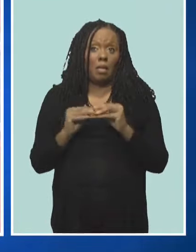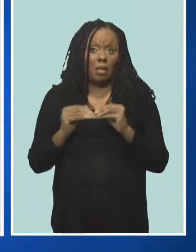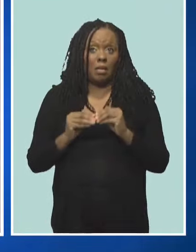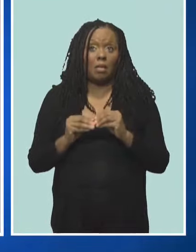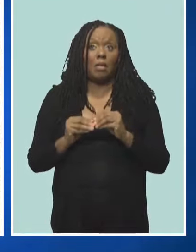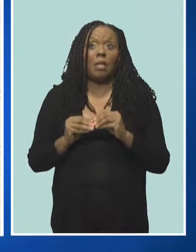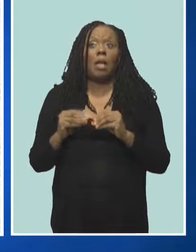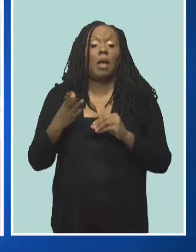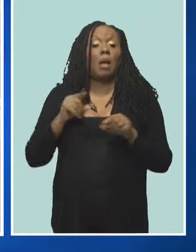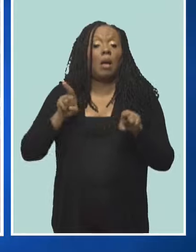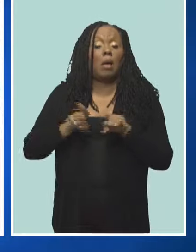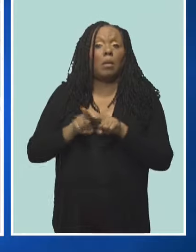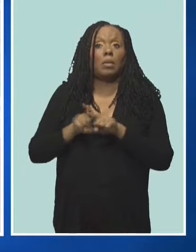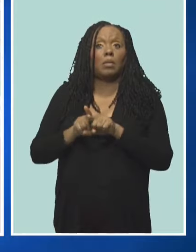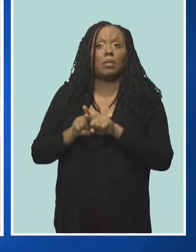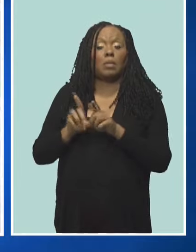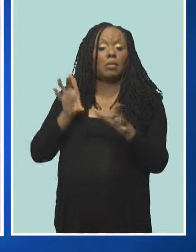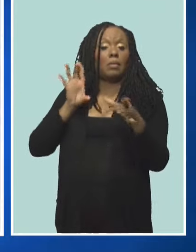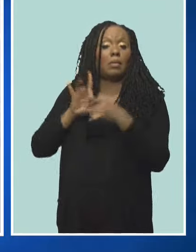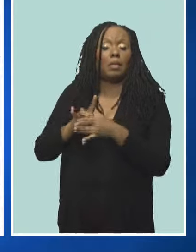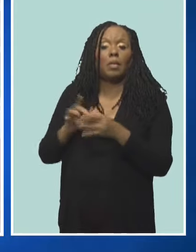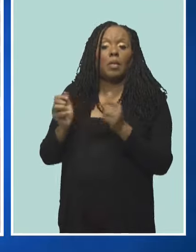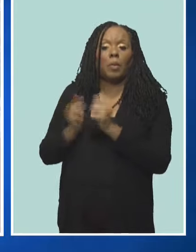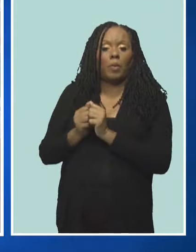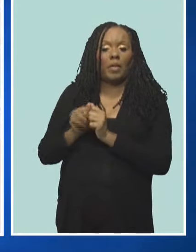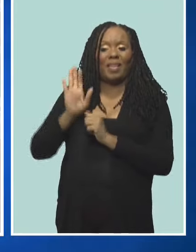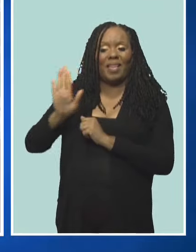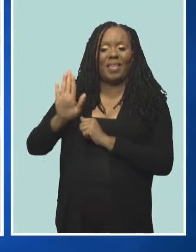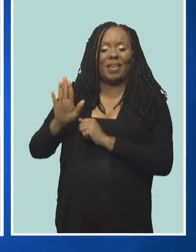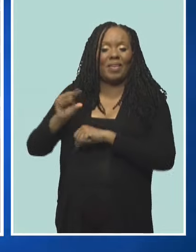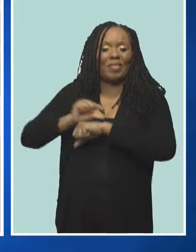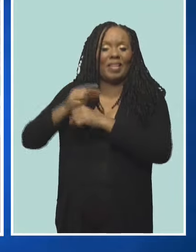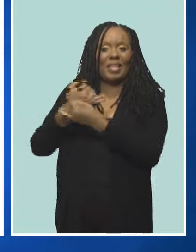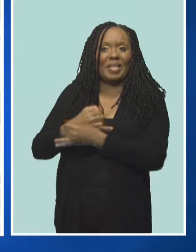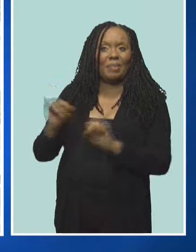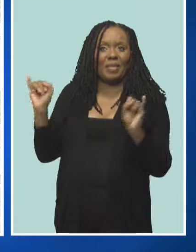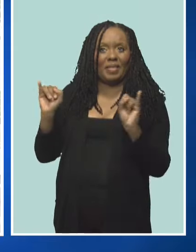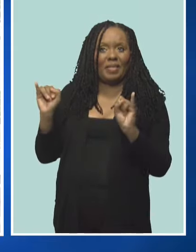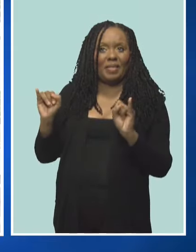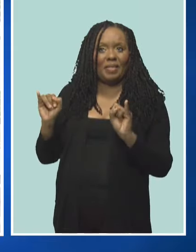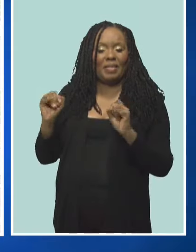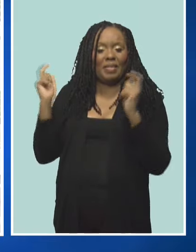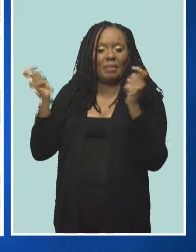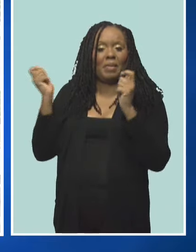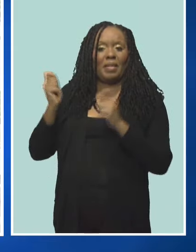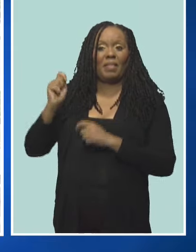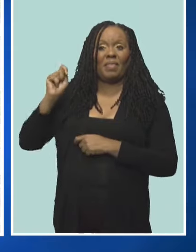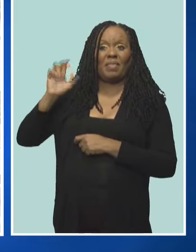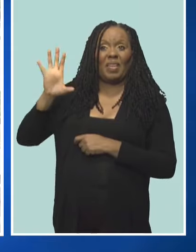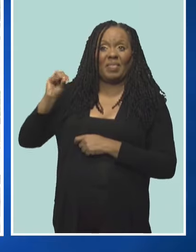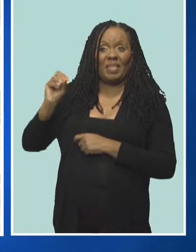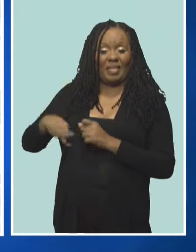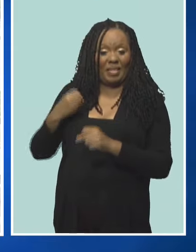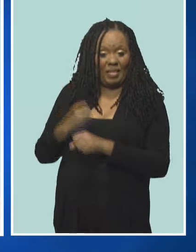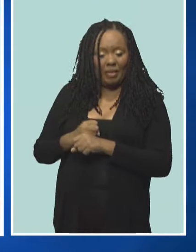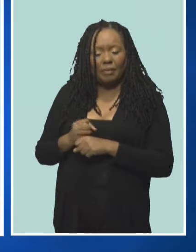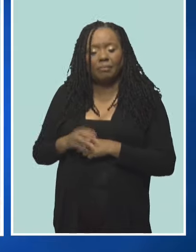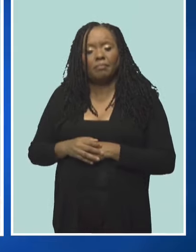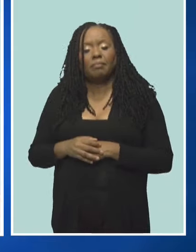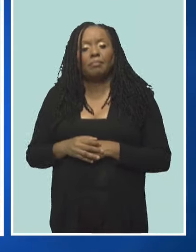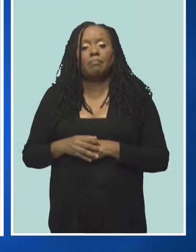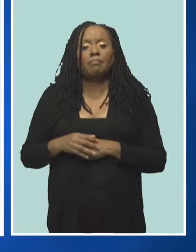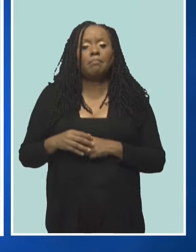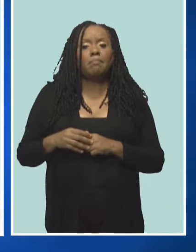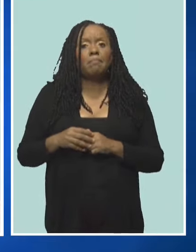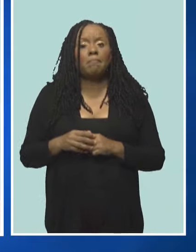political independence from Britain. Prime Minister Mitchell says it's important to show the world that Grenada is open for business after